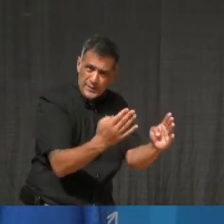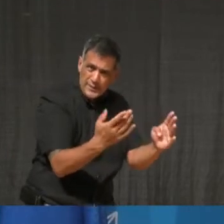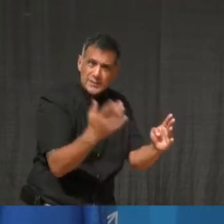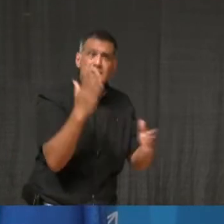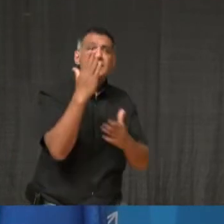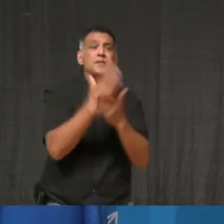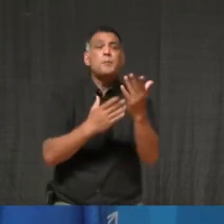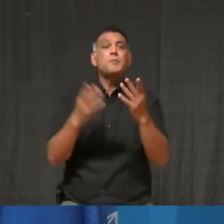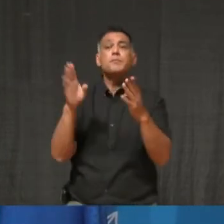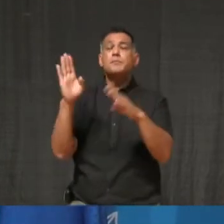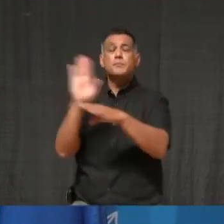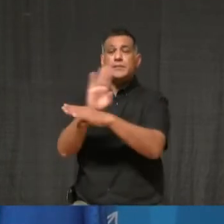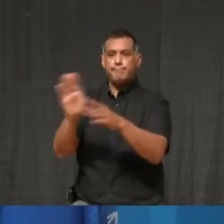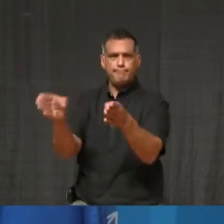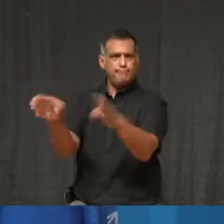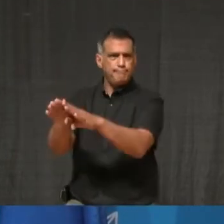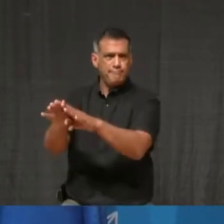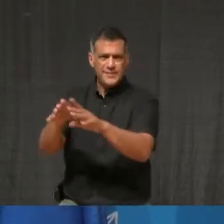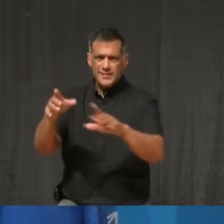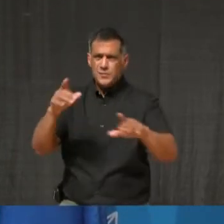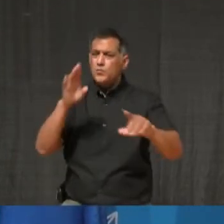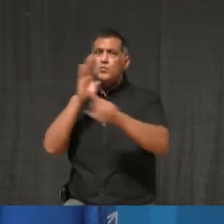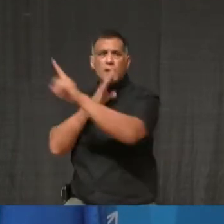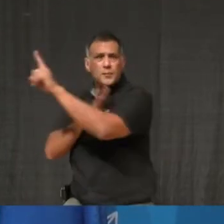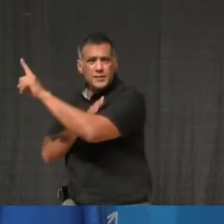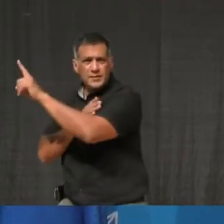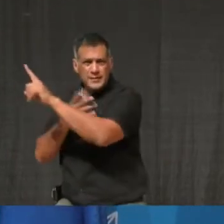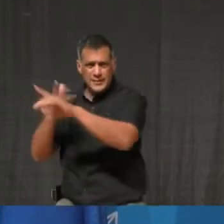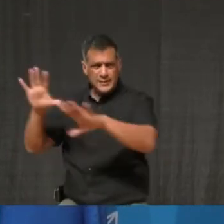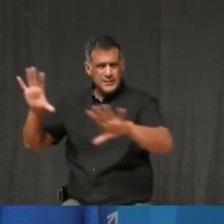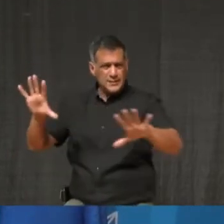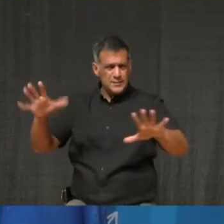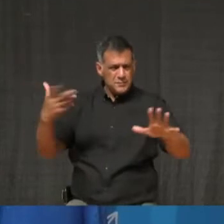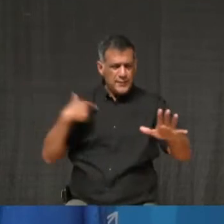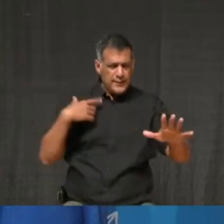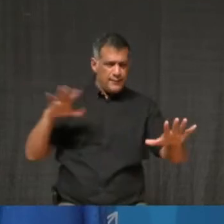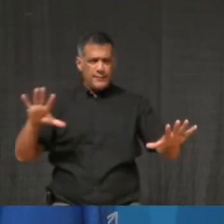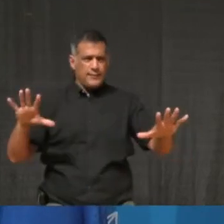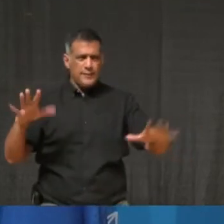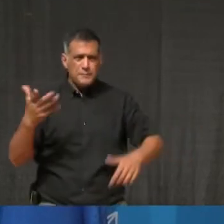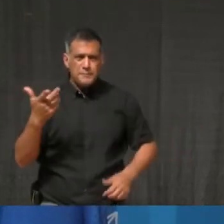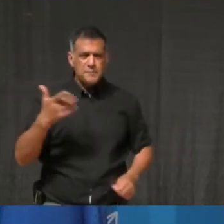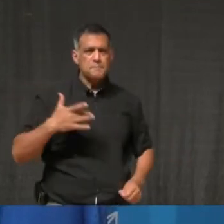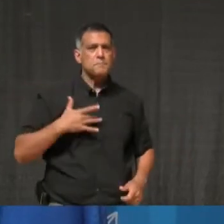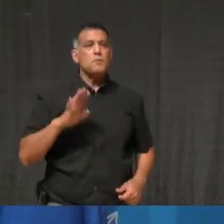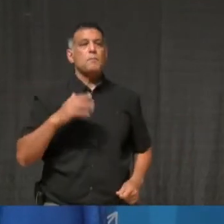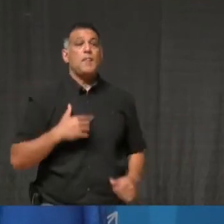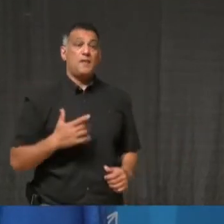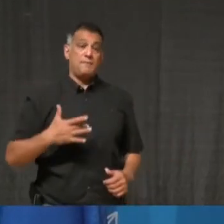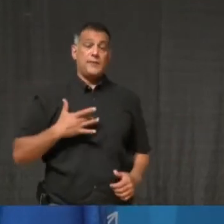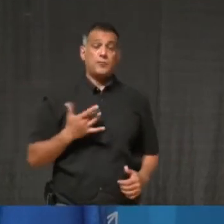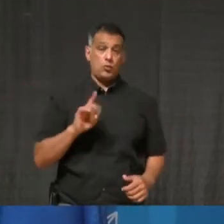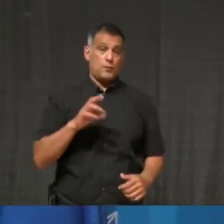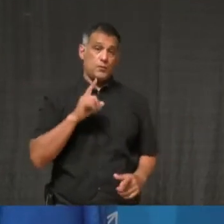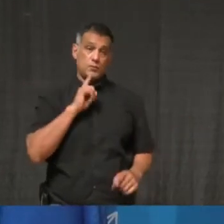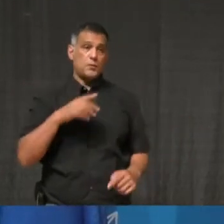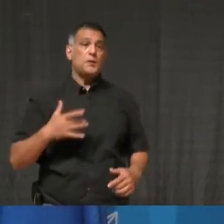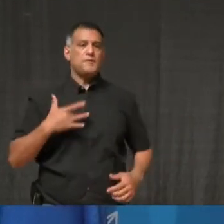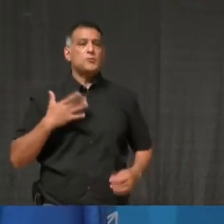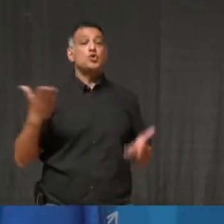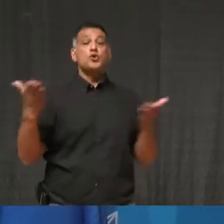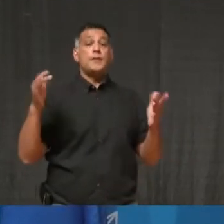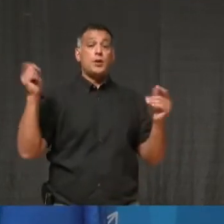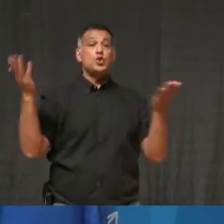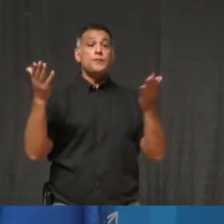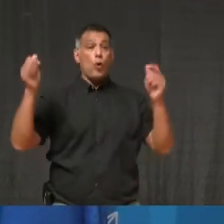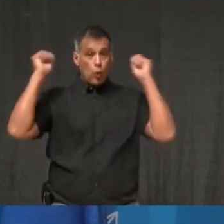Brampton or Toronto? Yeah, I mean, I think the reality is I'm serving, obviously, all the residents who